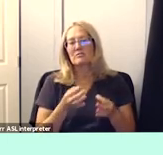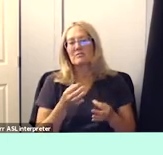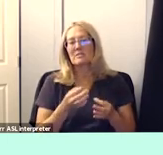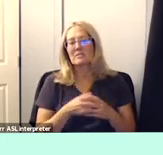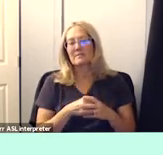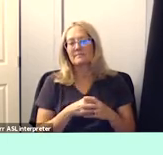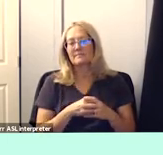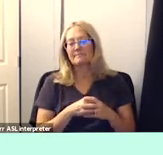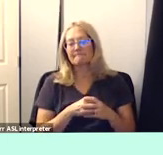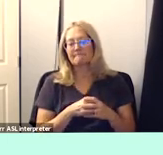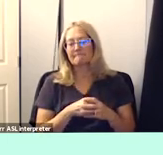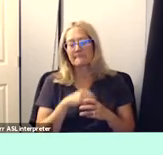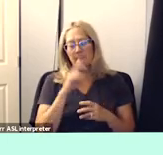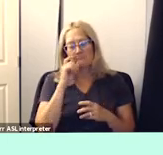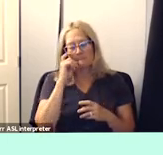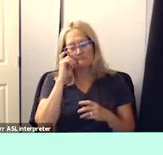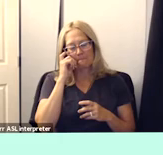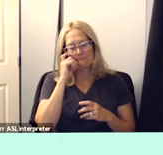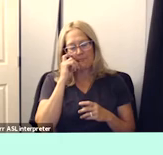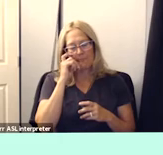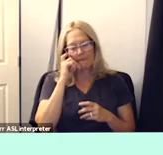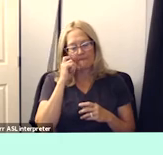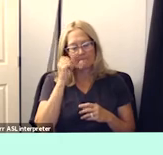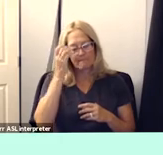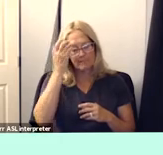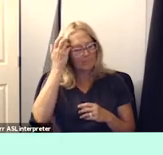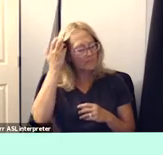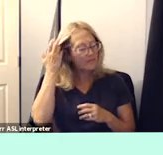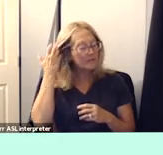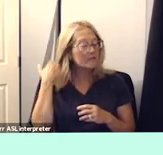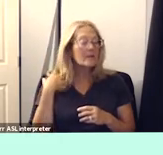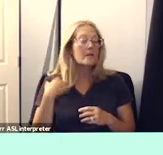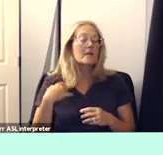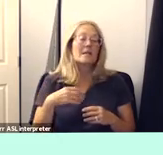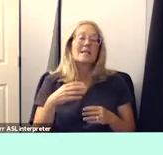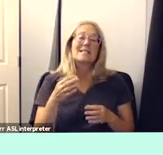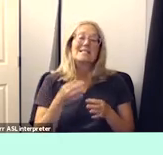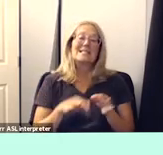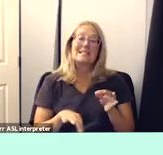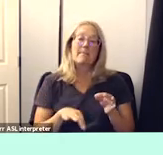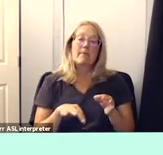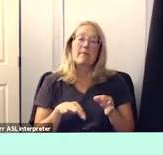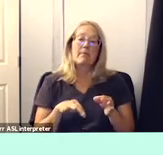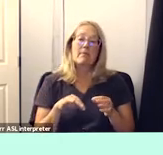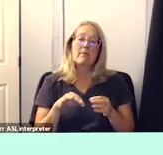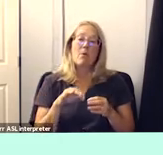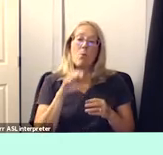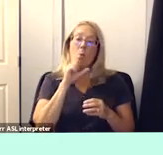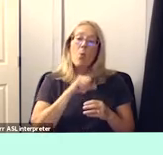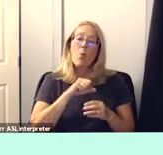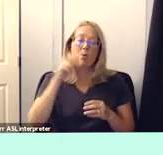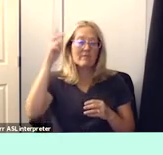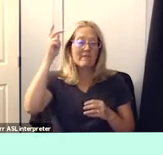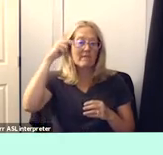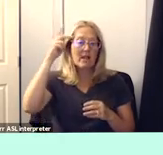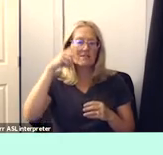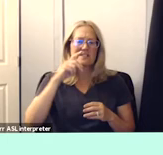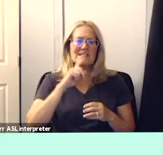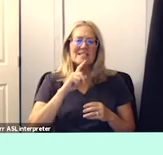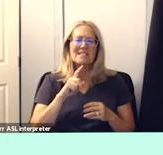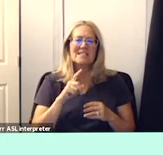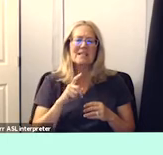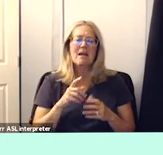and then you know very simply the old philosophy um it just is much